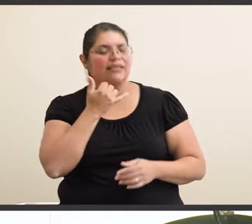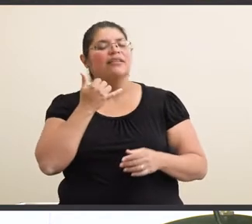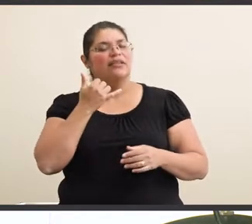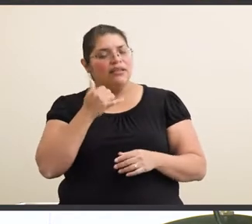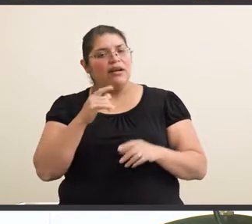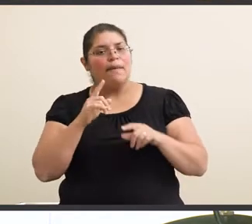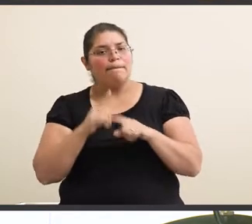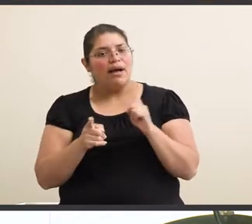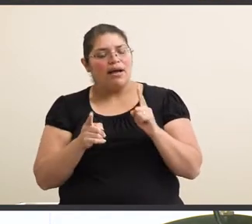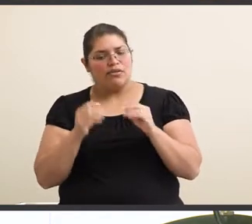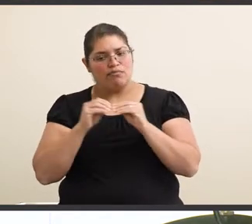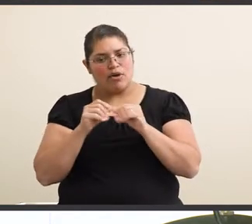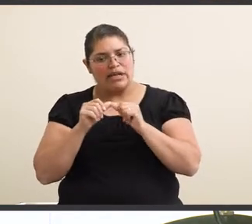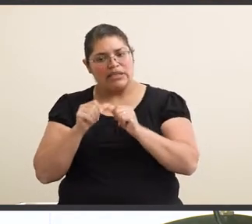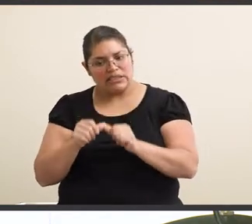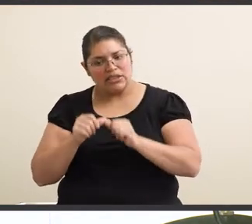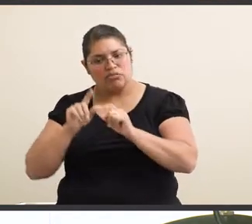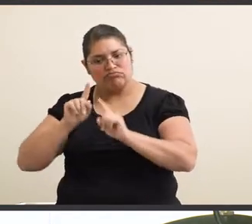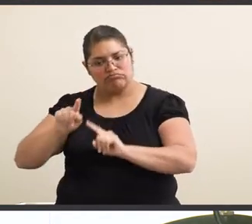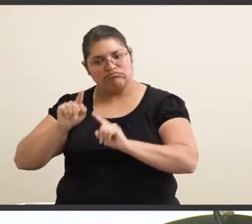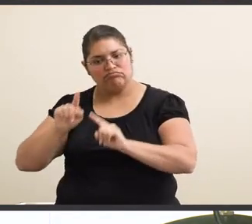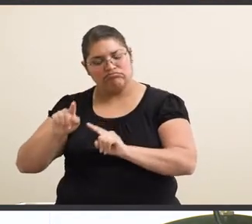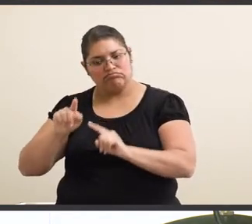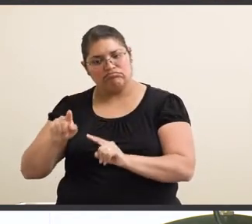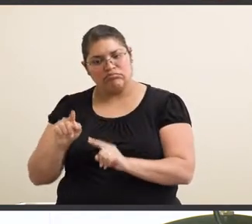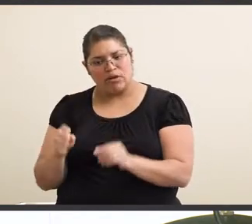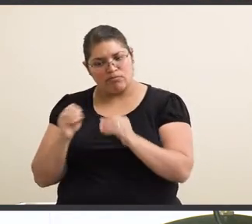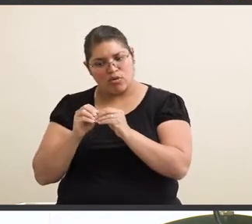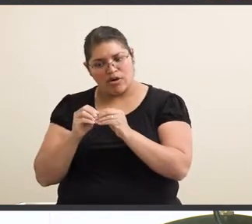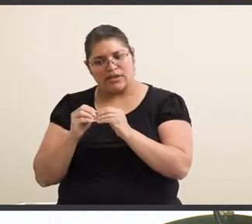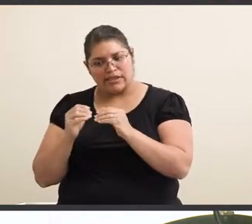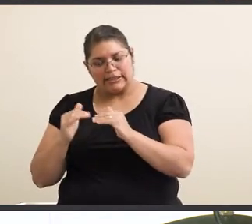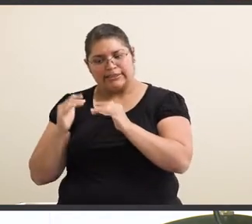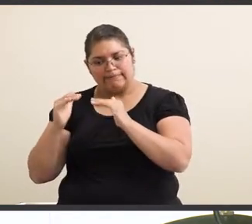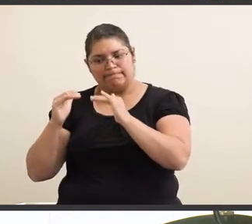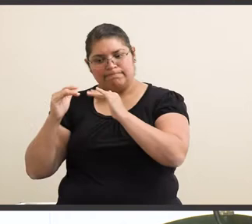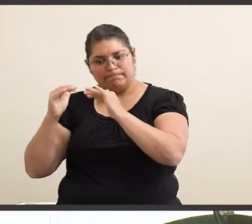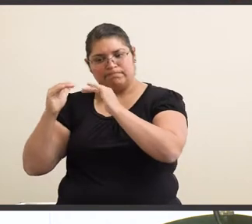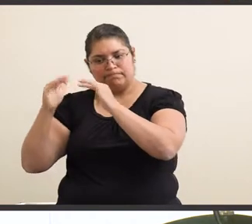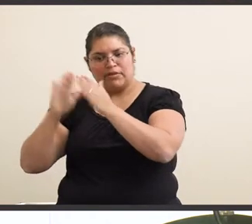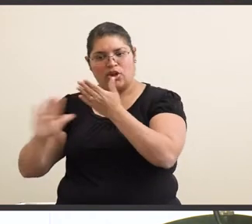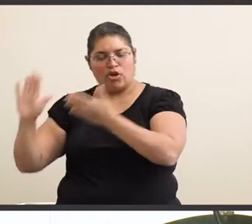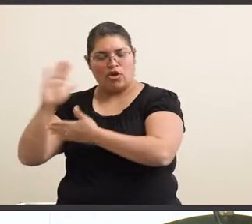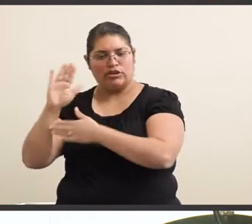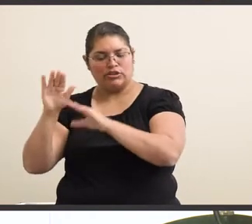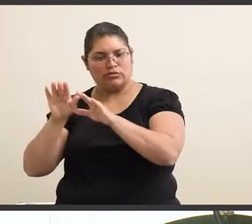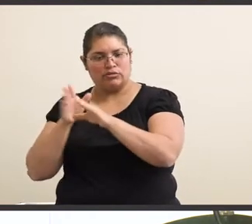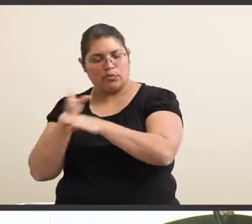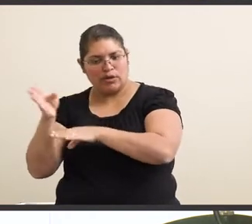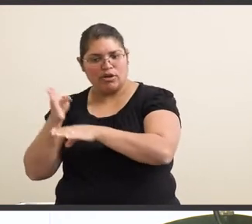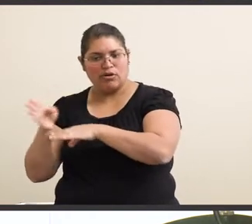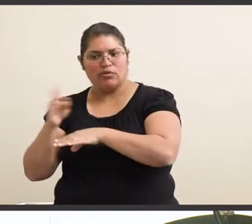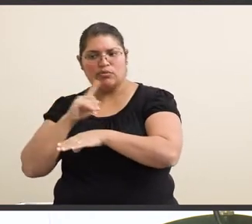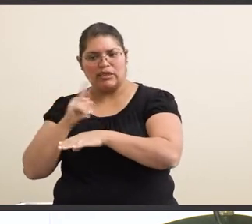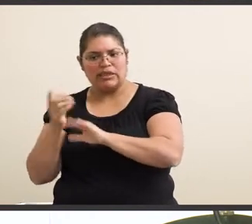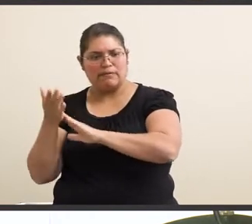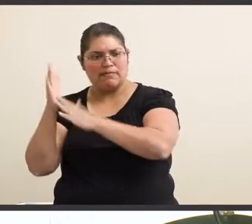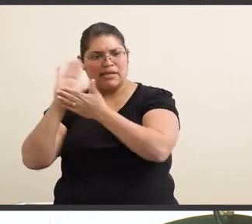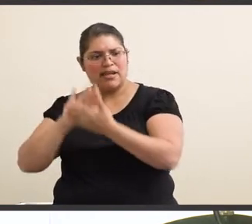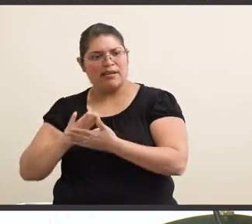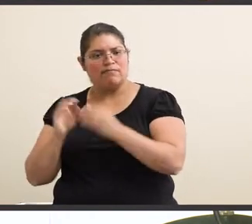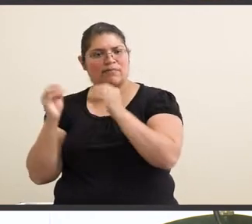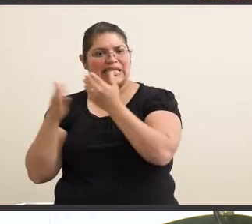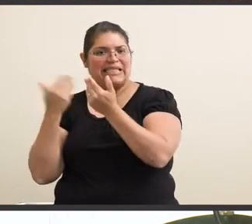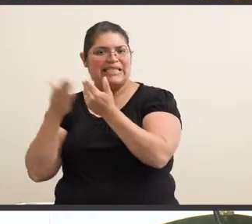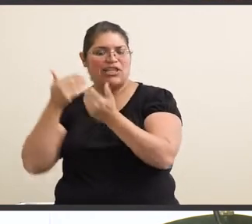But the more I continued to go and the further I got along in that college career, it actually became a lot